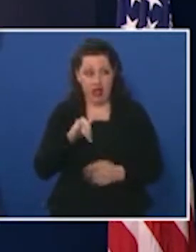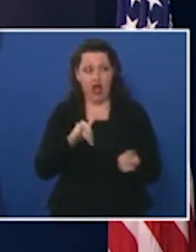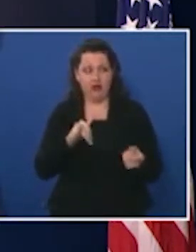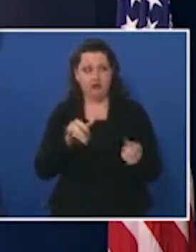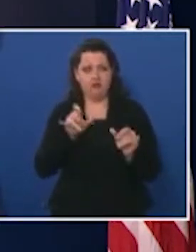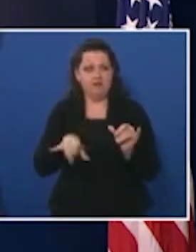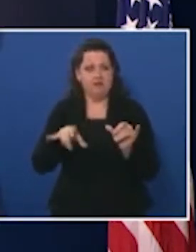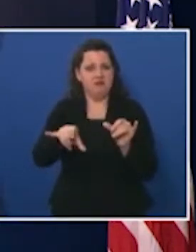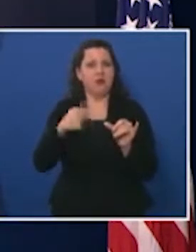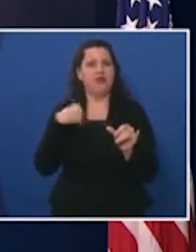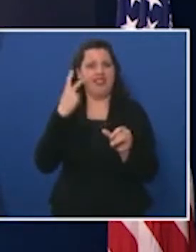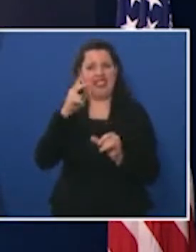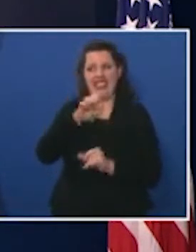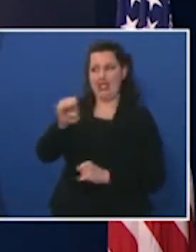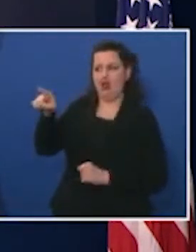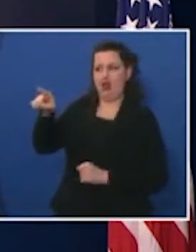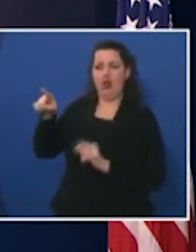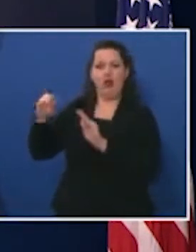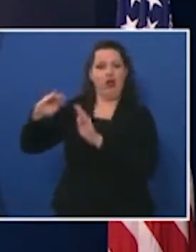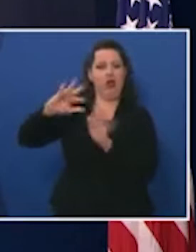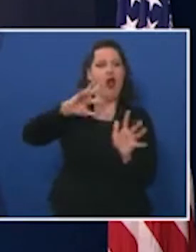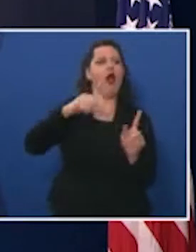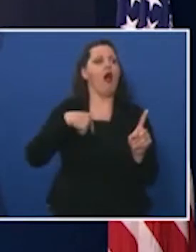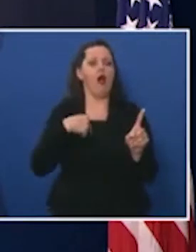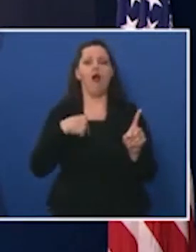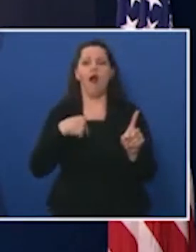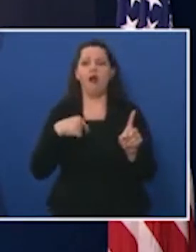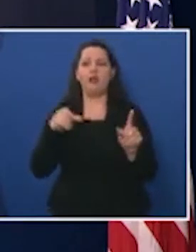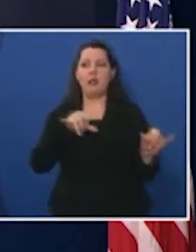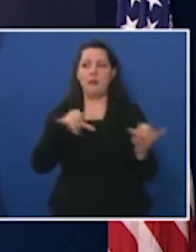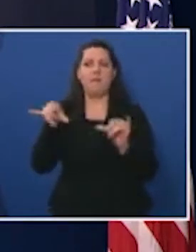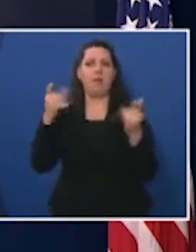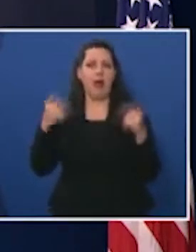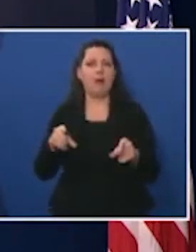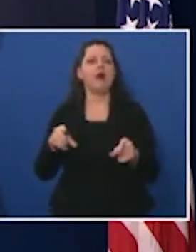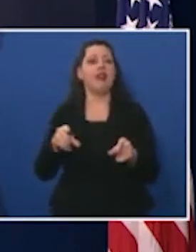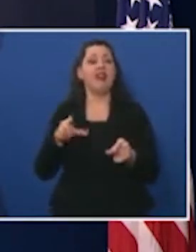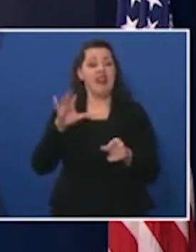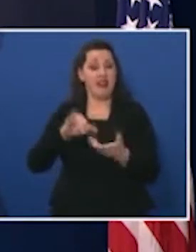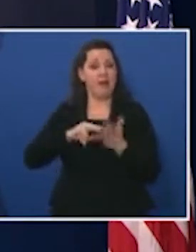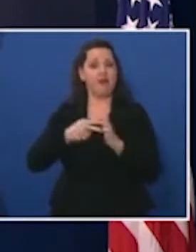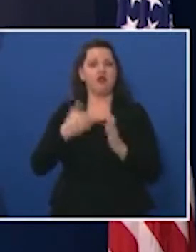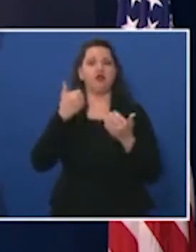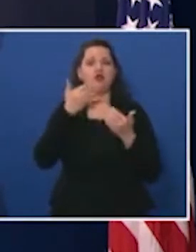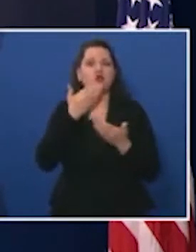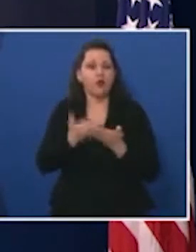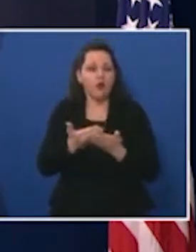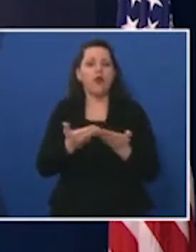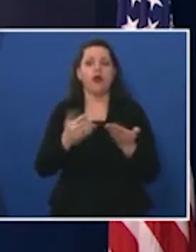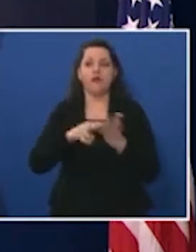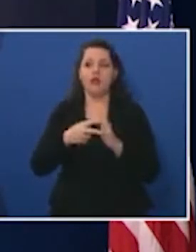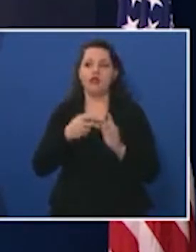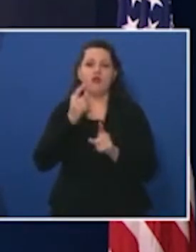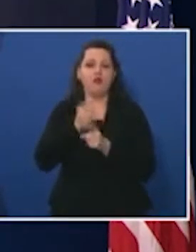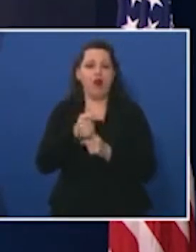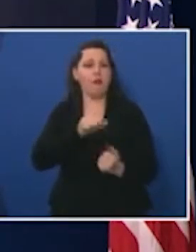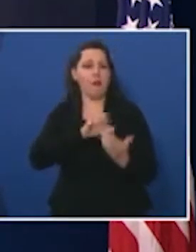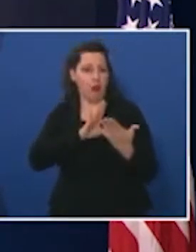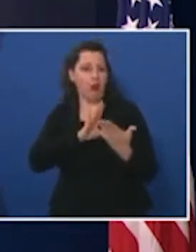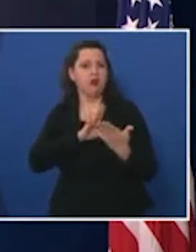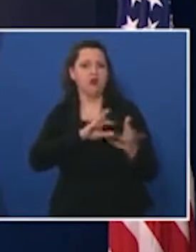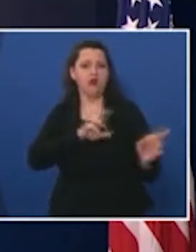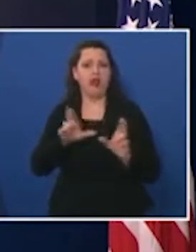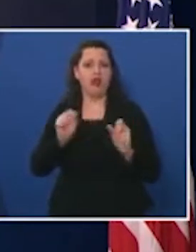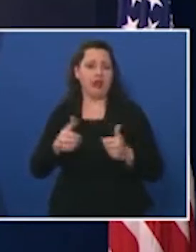seen in eastern Iowa and these positive signs give me confidence that we're on the right path and we're ready to take additional steps